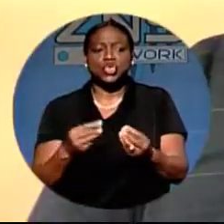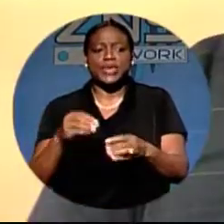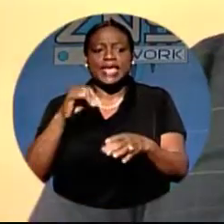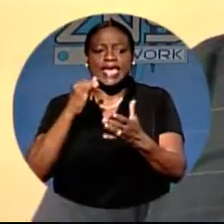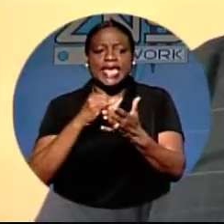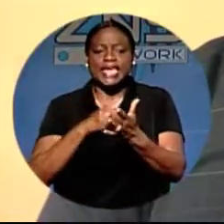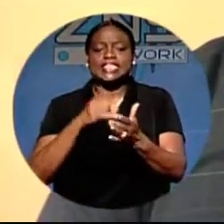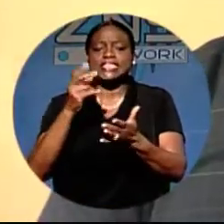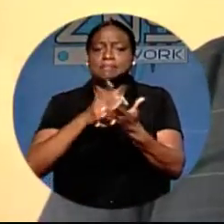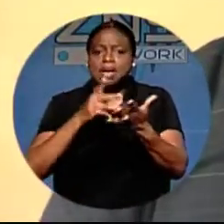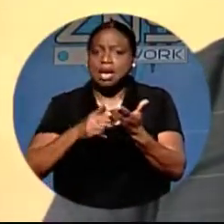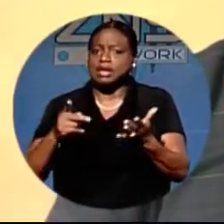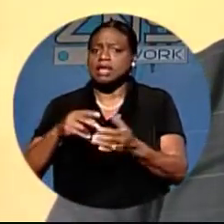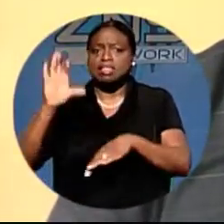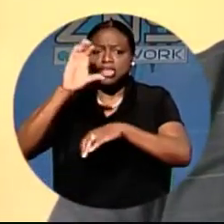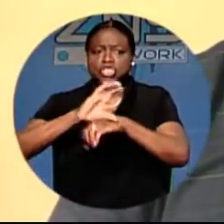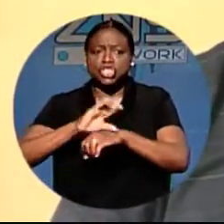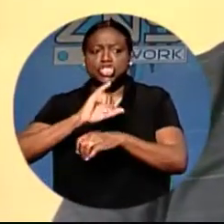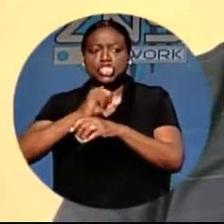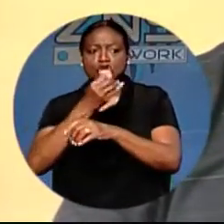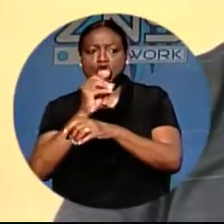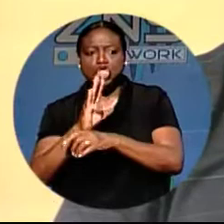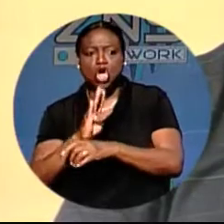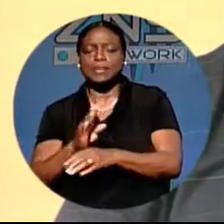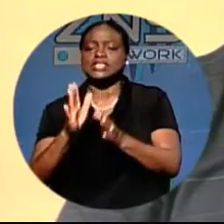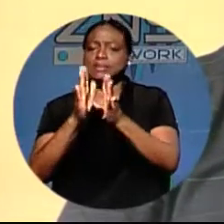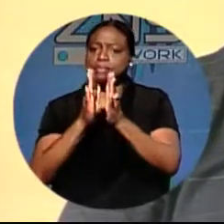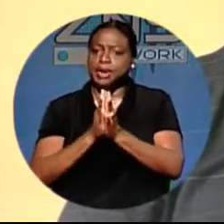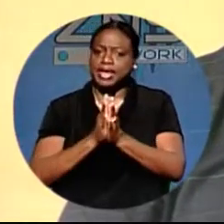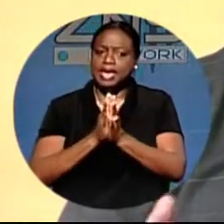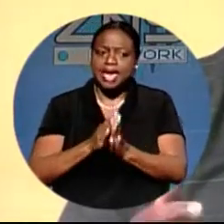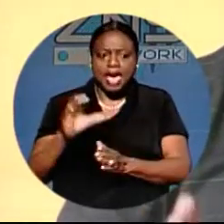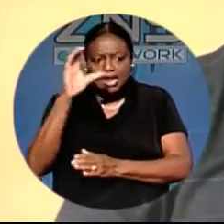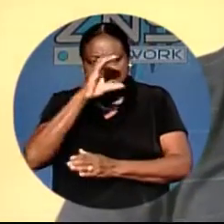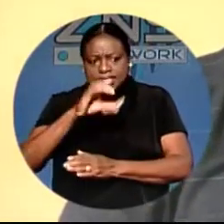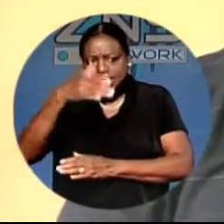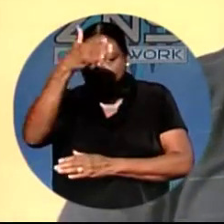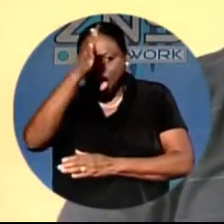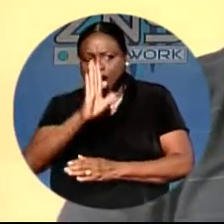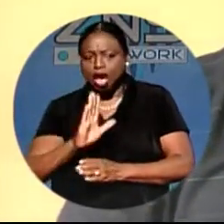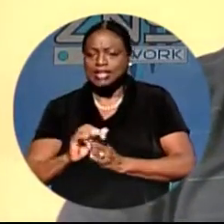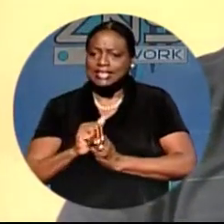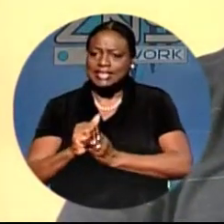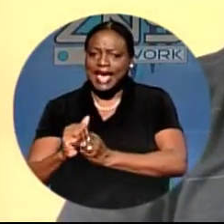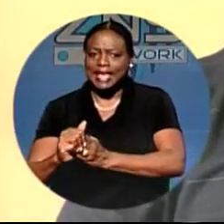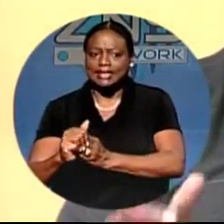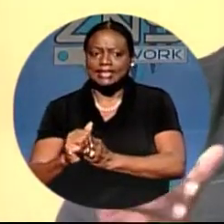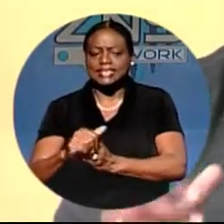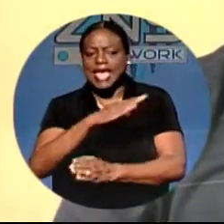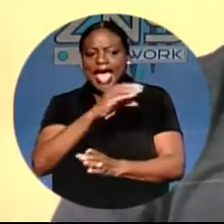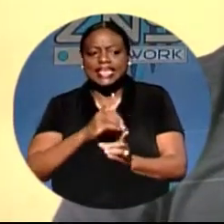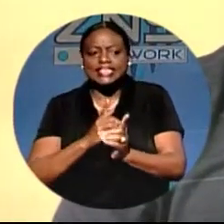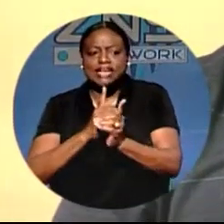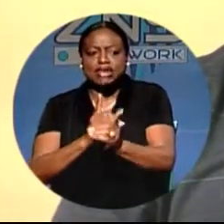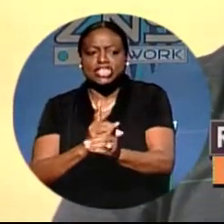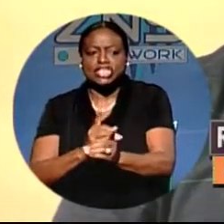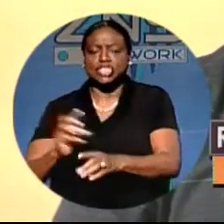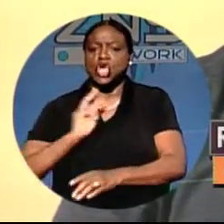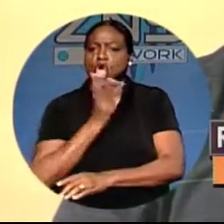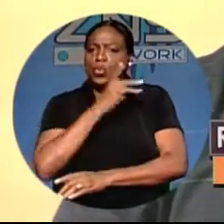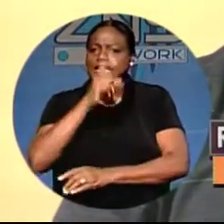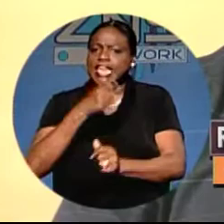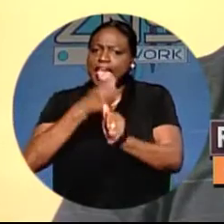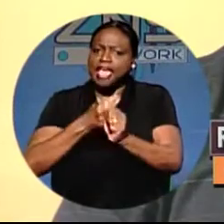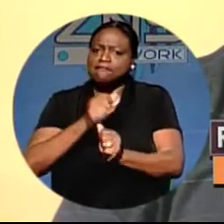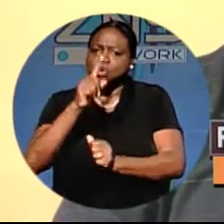to pray. Our job is to seek God's guidance and God's direction. We're doing our job. We just need everybody in this country